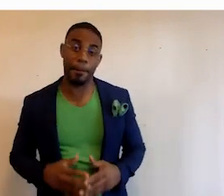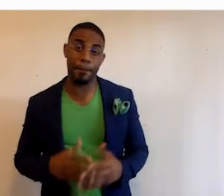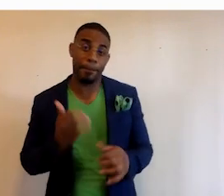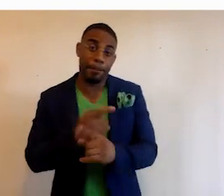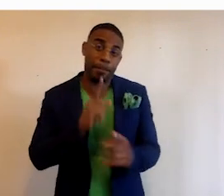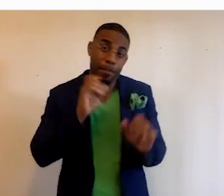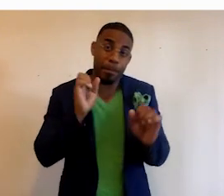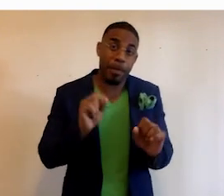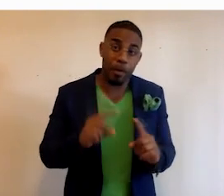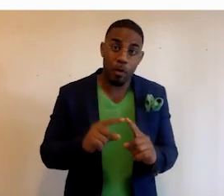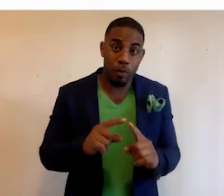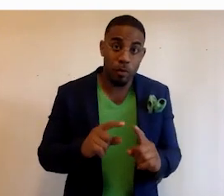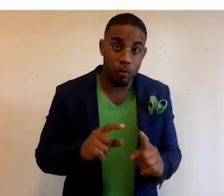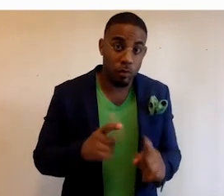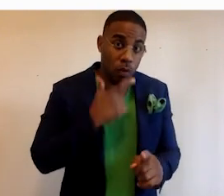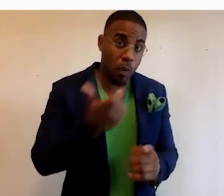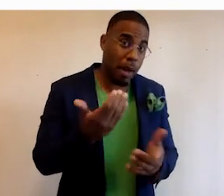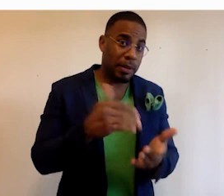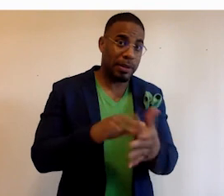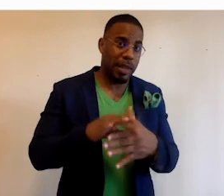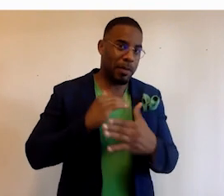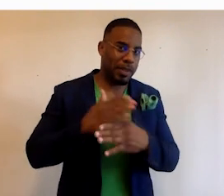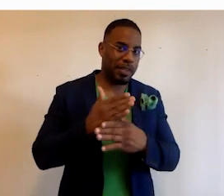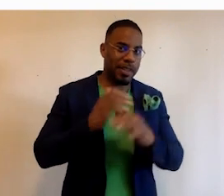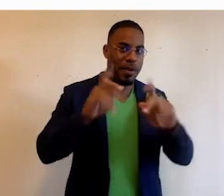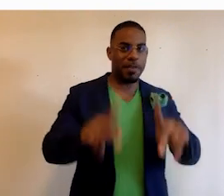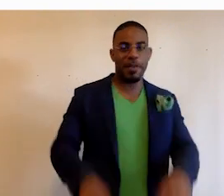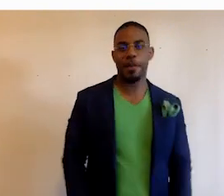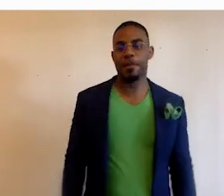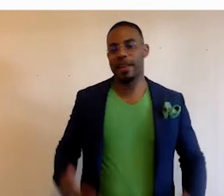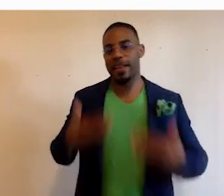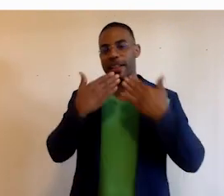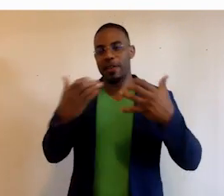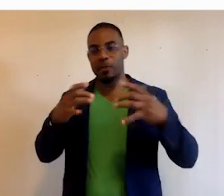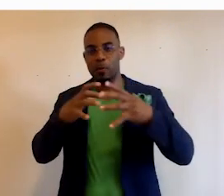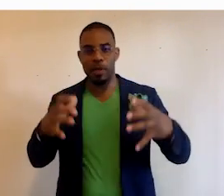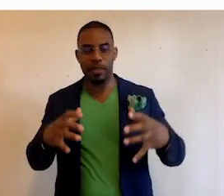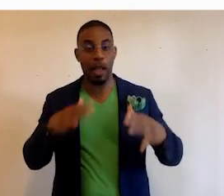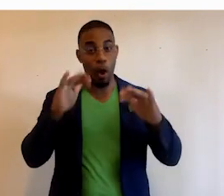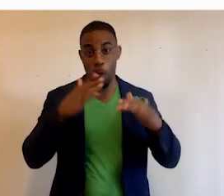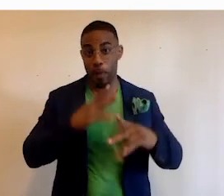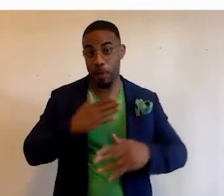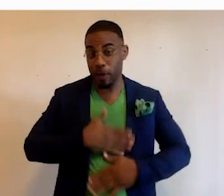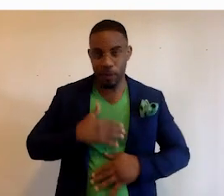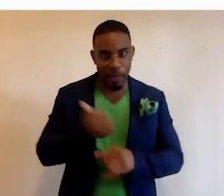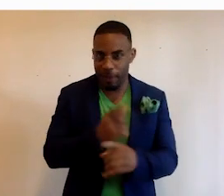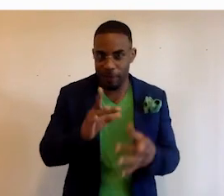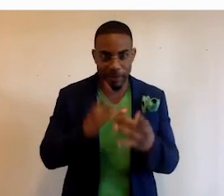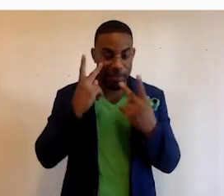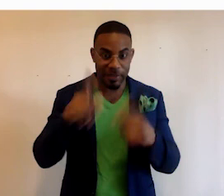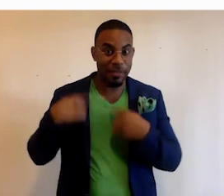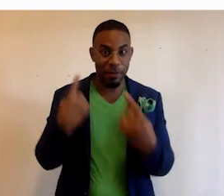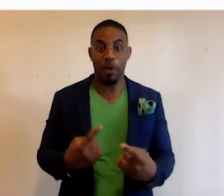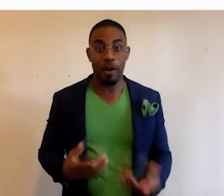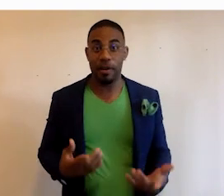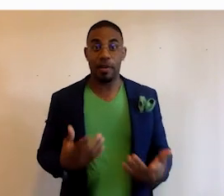And everyone will be able to, you know, rewatch some of this content that we've been sharing with everyone. So thank you all so much. I hope you've enjoyed like everything you've seen so far.